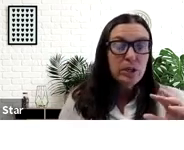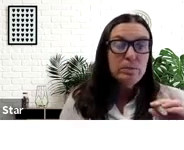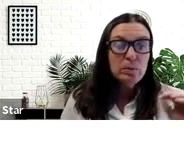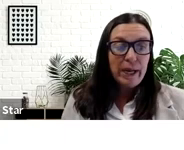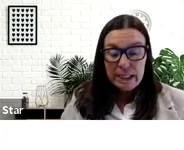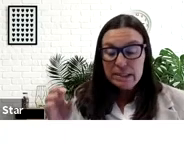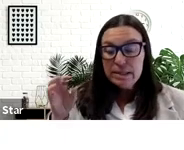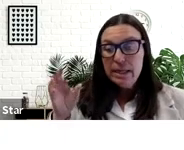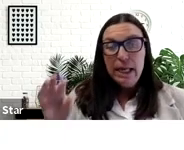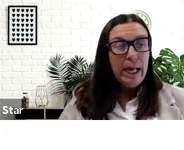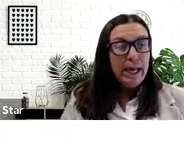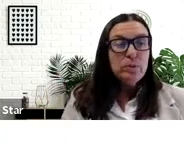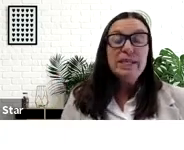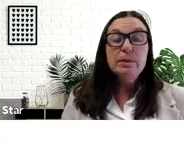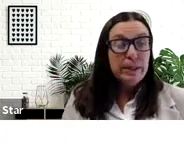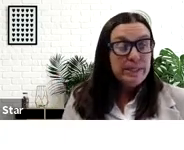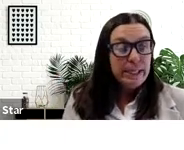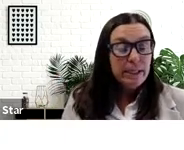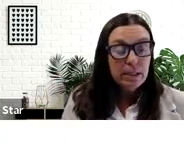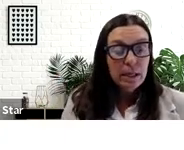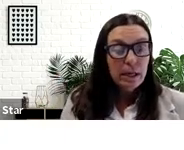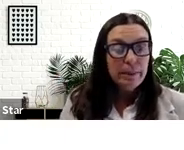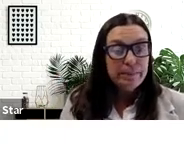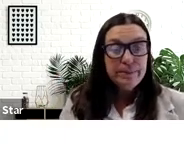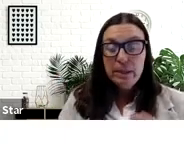use the terms whiteness and white supremacy.